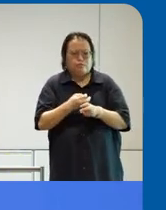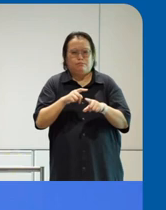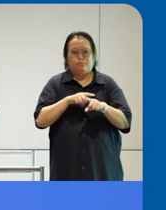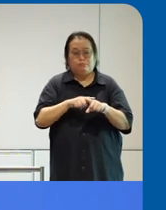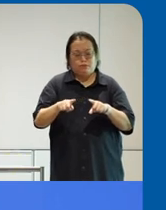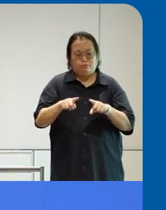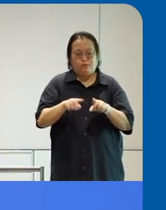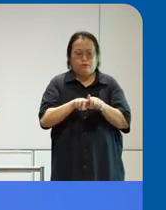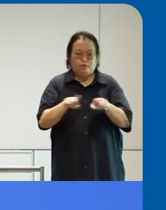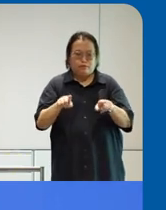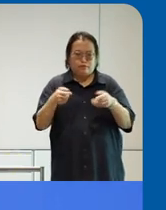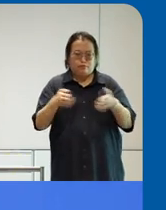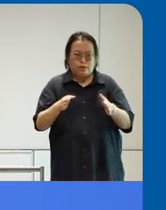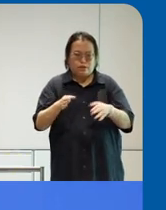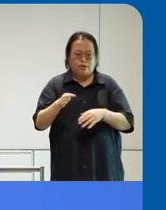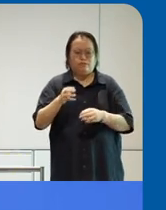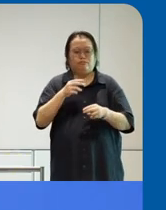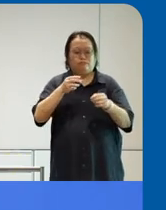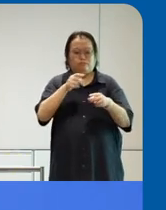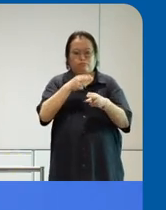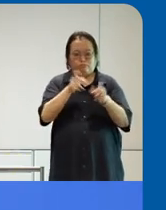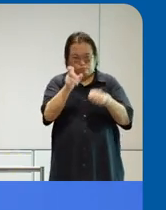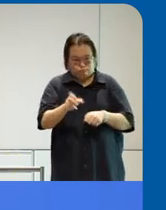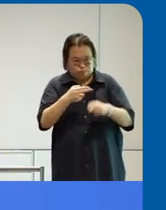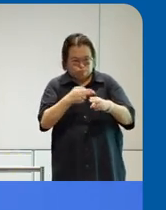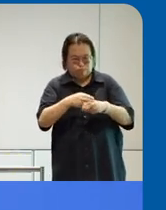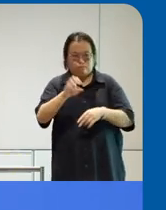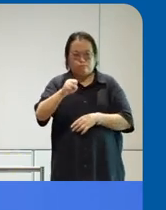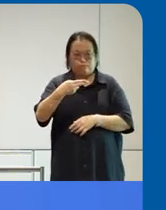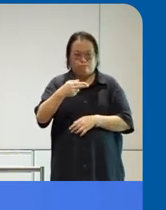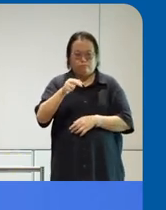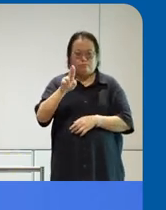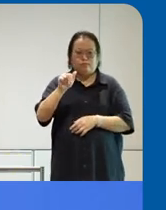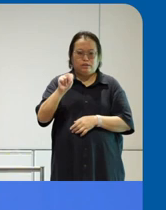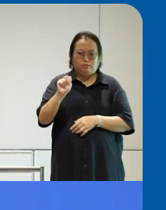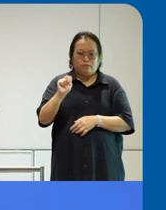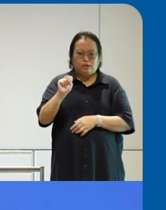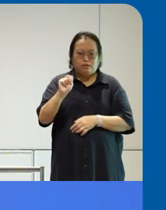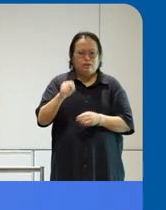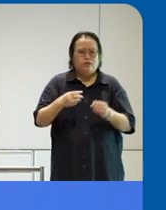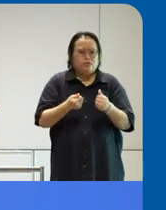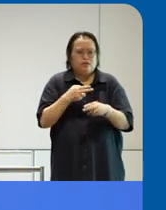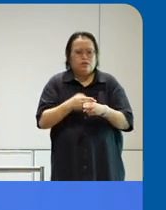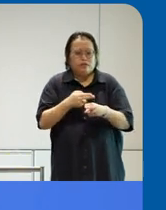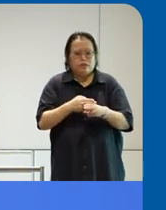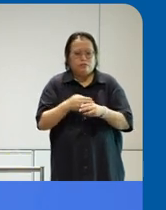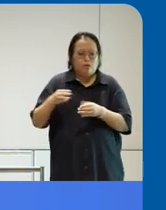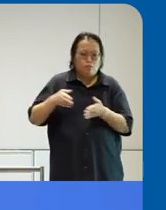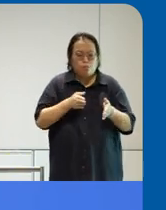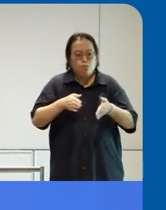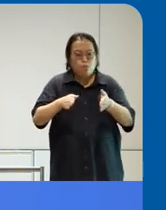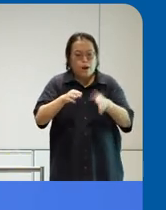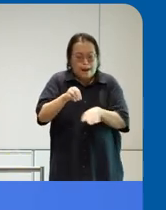we have Sean, who will be sharing how they use this solution called Waymap for SBS Transit.